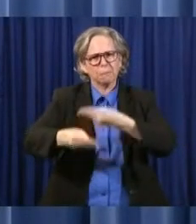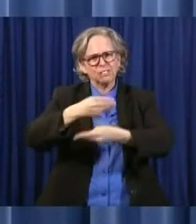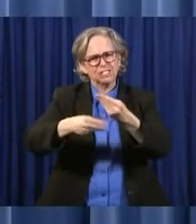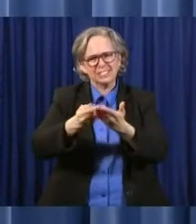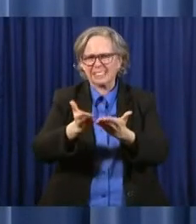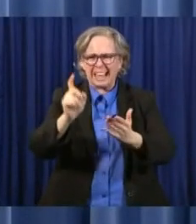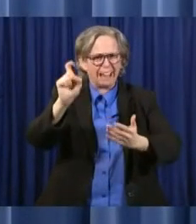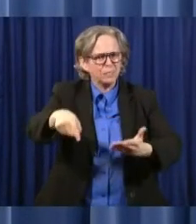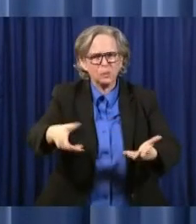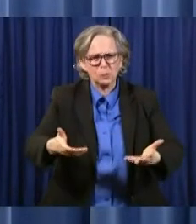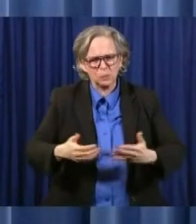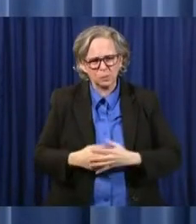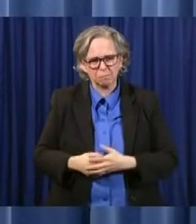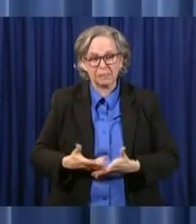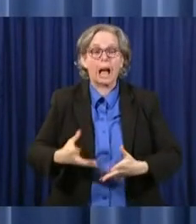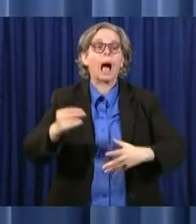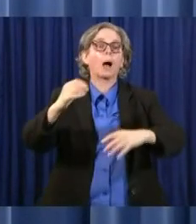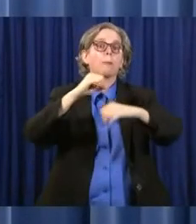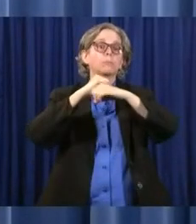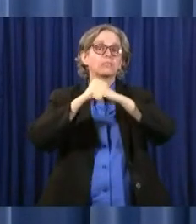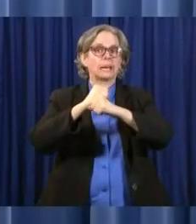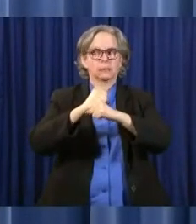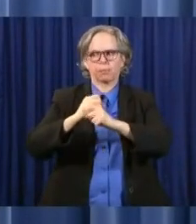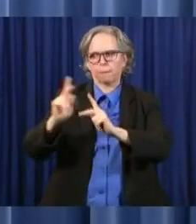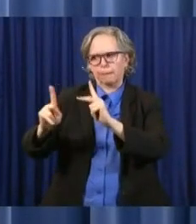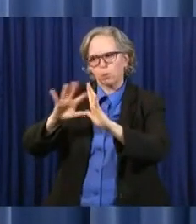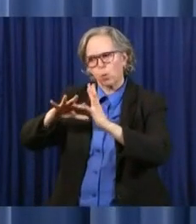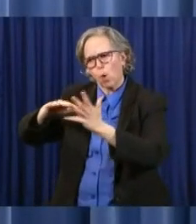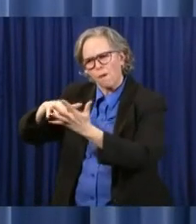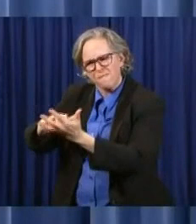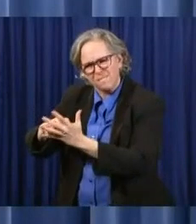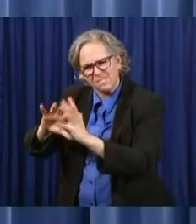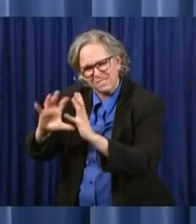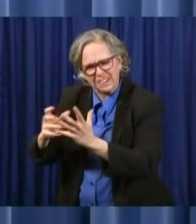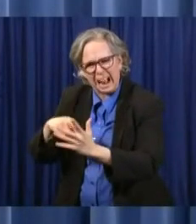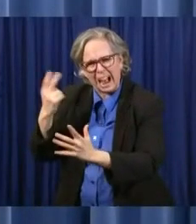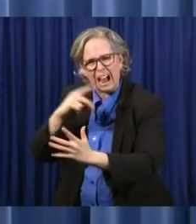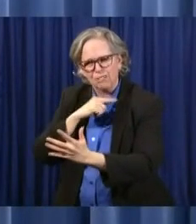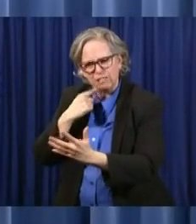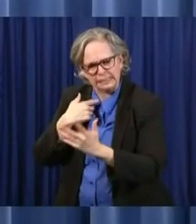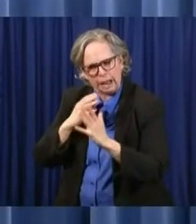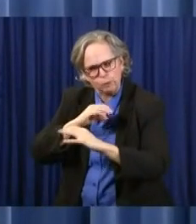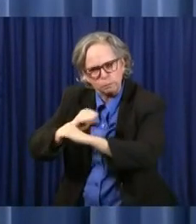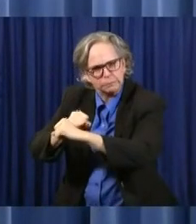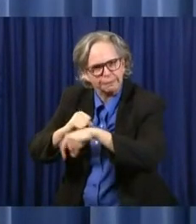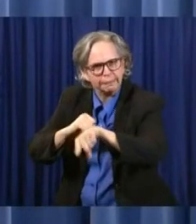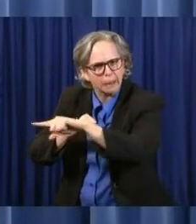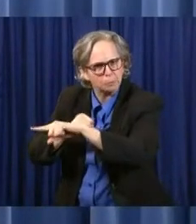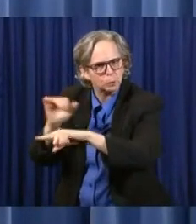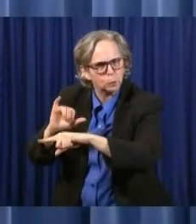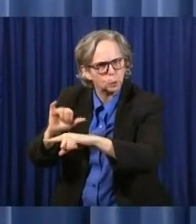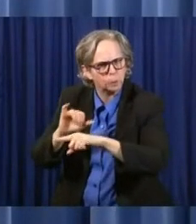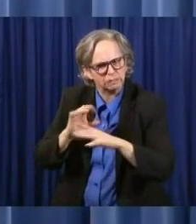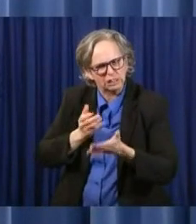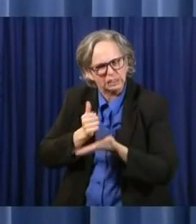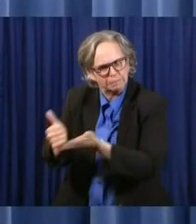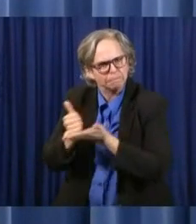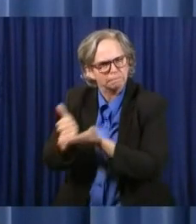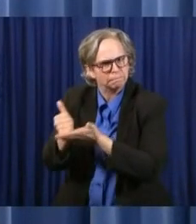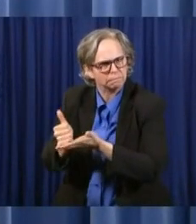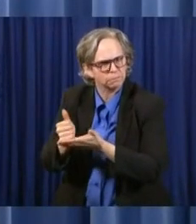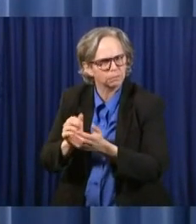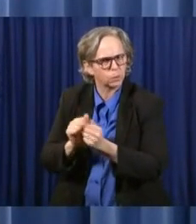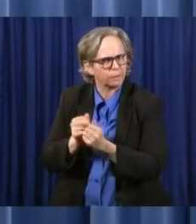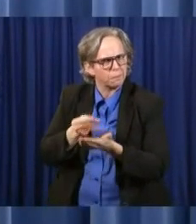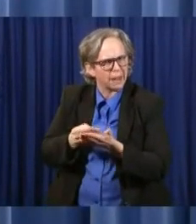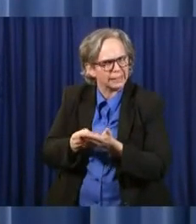And we intend to do that with these cuts. Further, while no one can predict future revenues or exactly where our economy